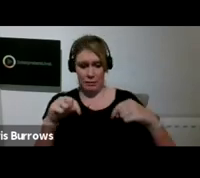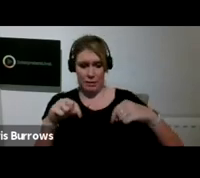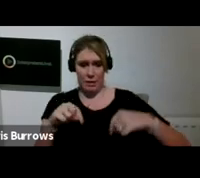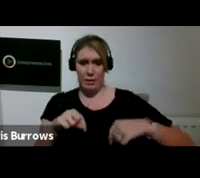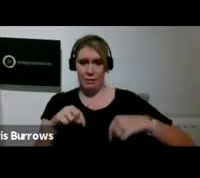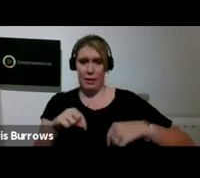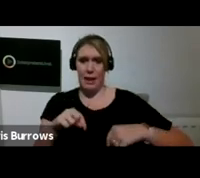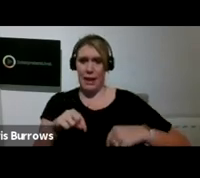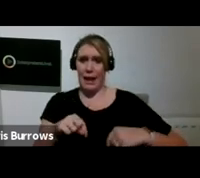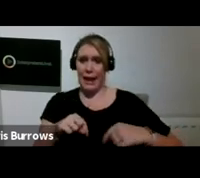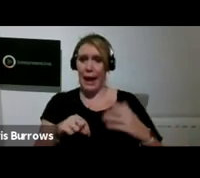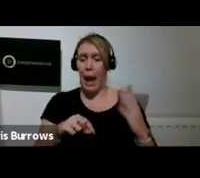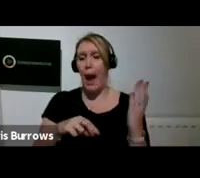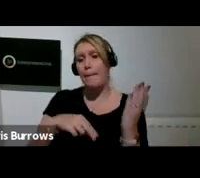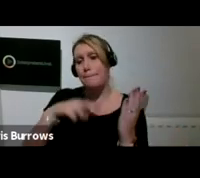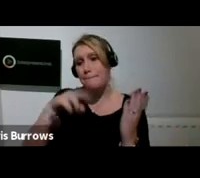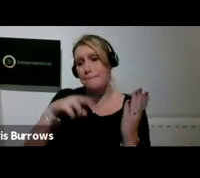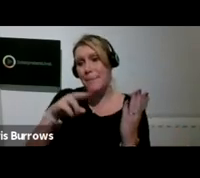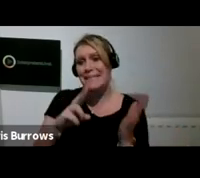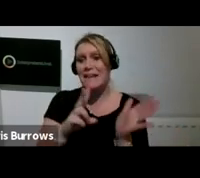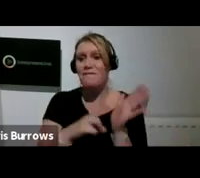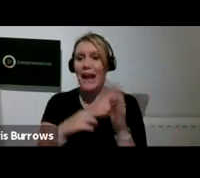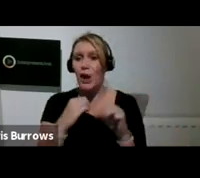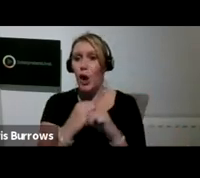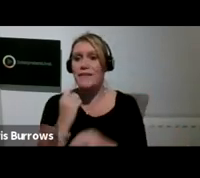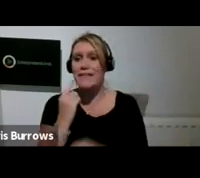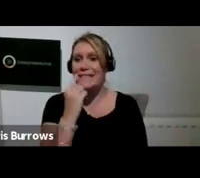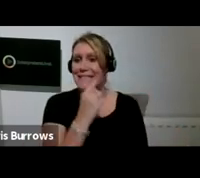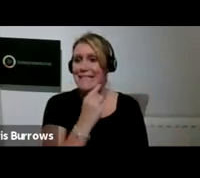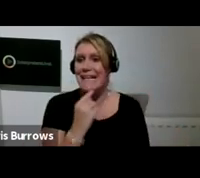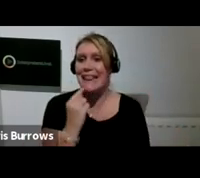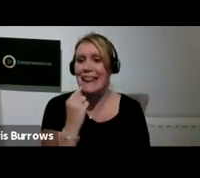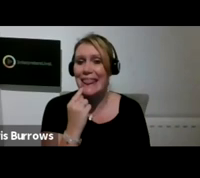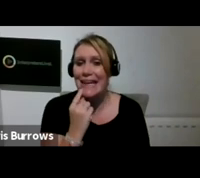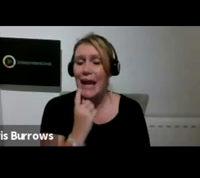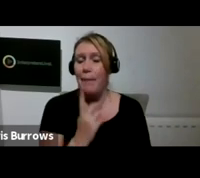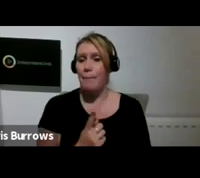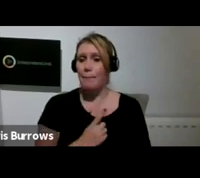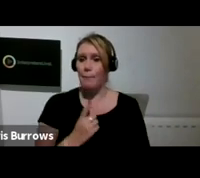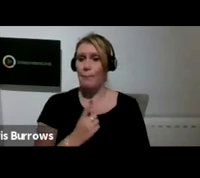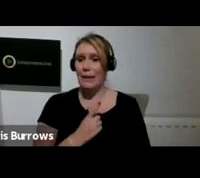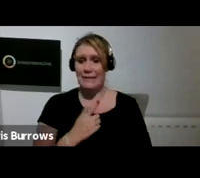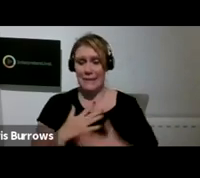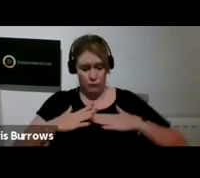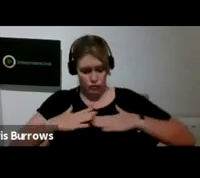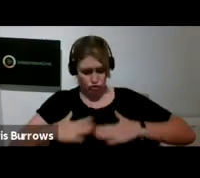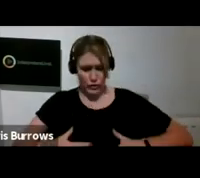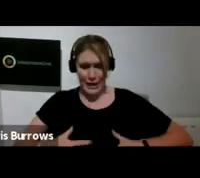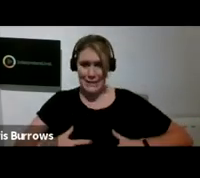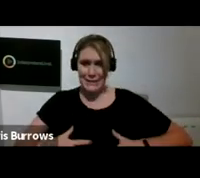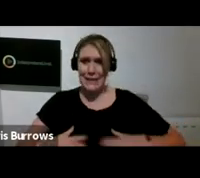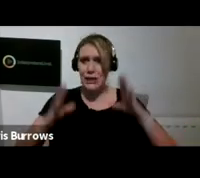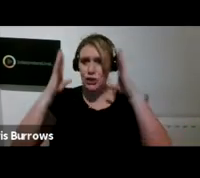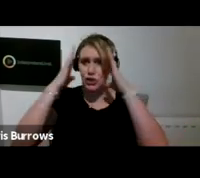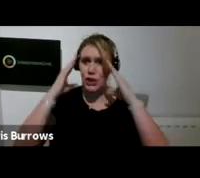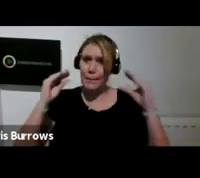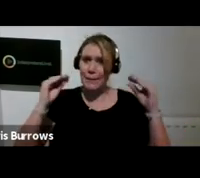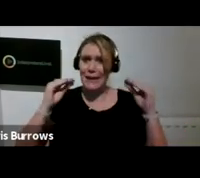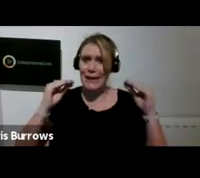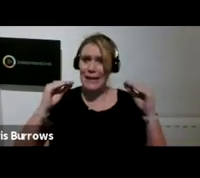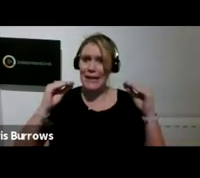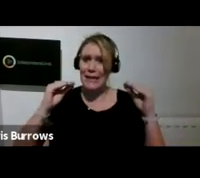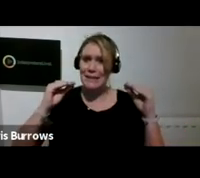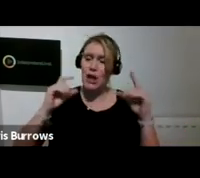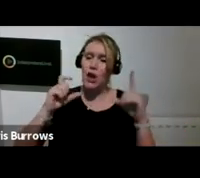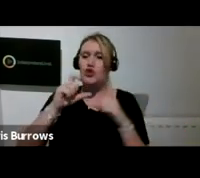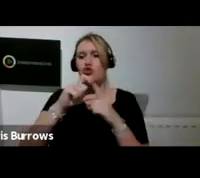Gogh's teeth. And I'm dressed in, yeah, Japanese drag, I suppose you would call it. But I actually found